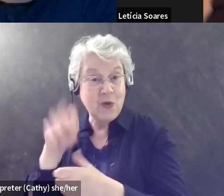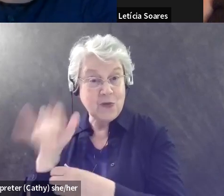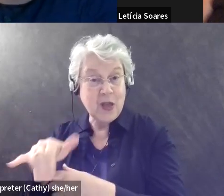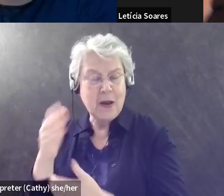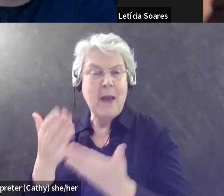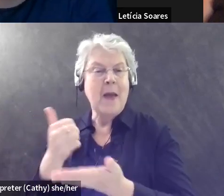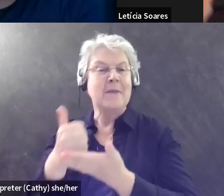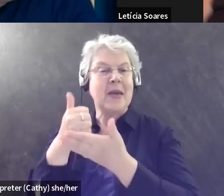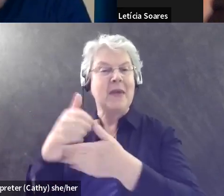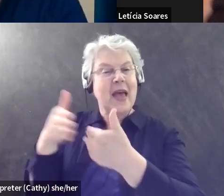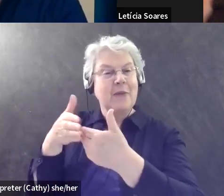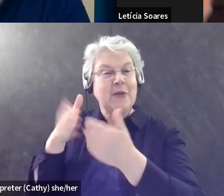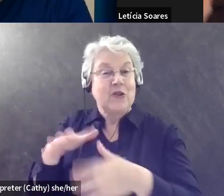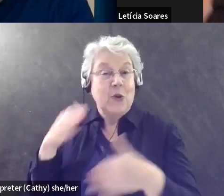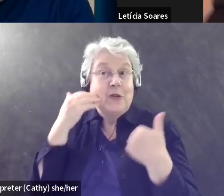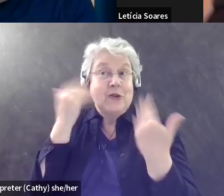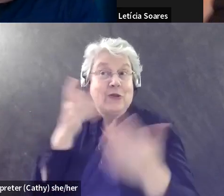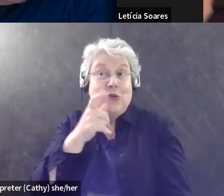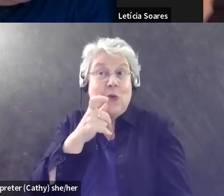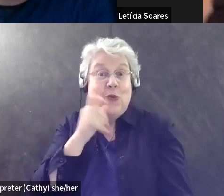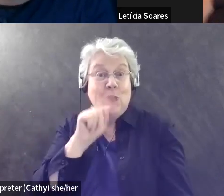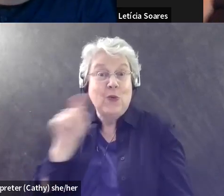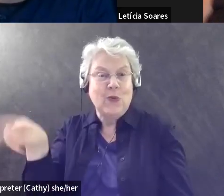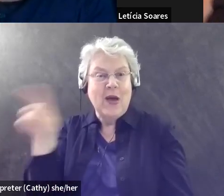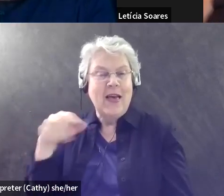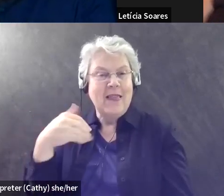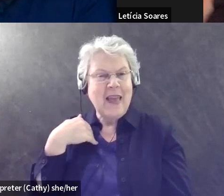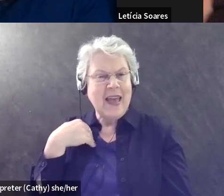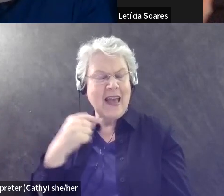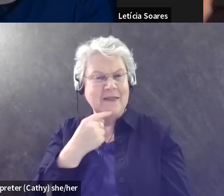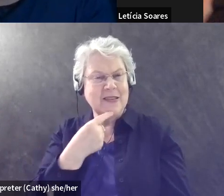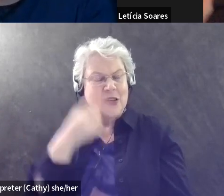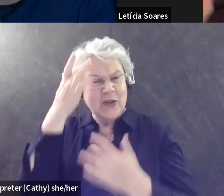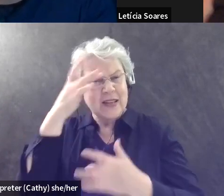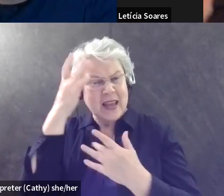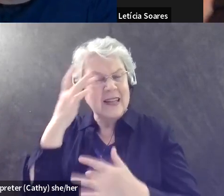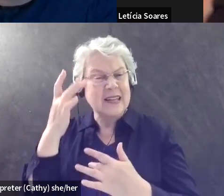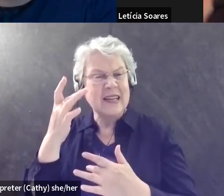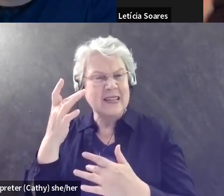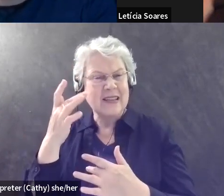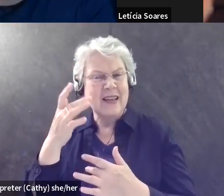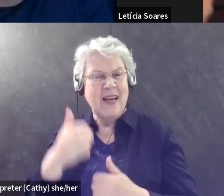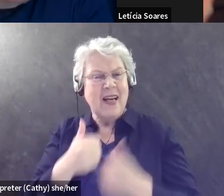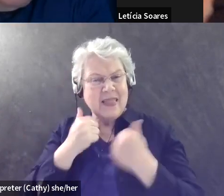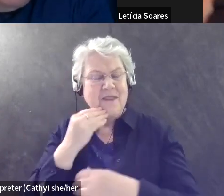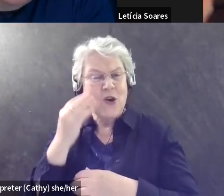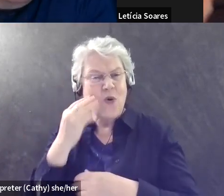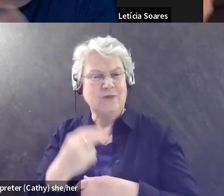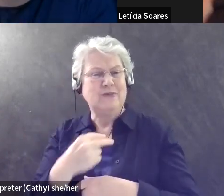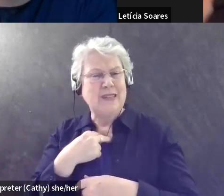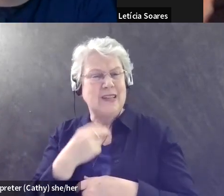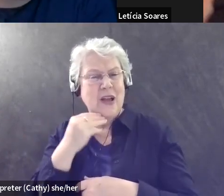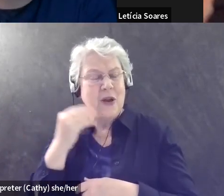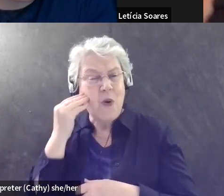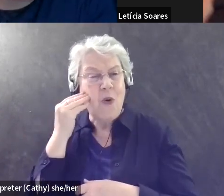your neighbors. You don't even know who have chronic illnesses, who, who are really old, who can, can enjoy birds that way because